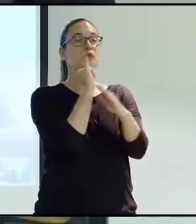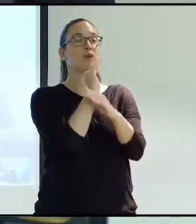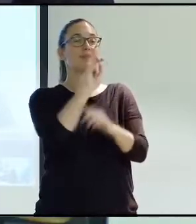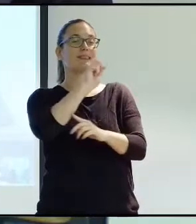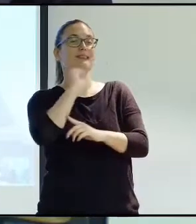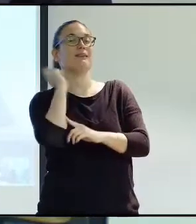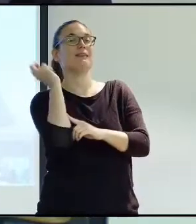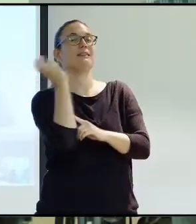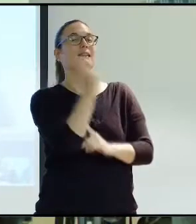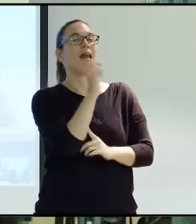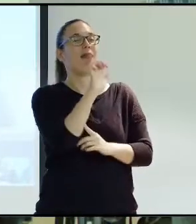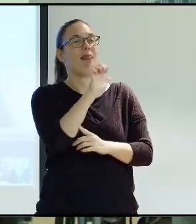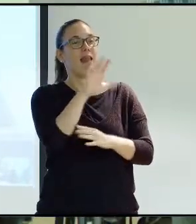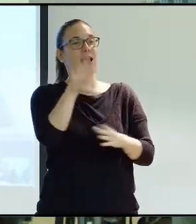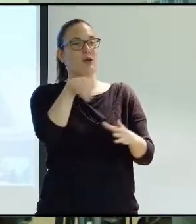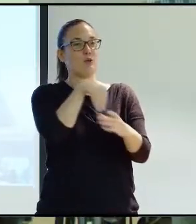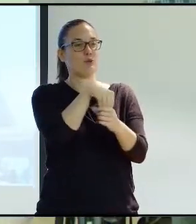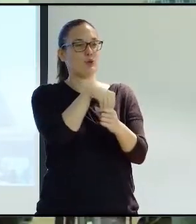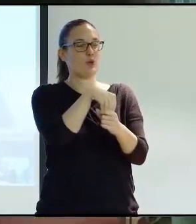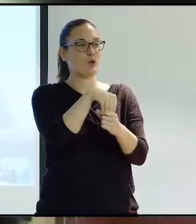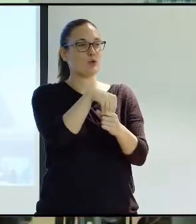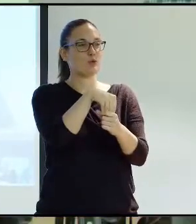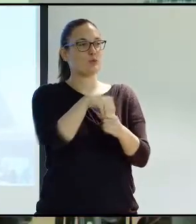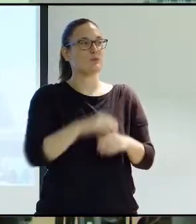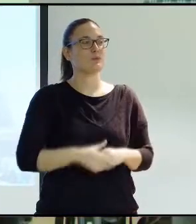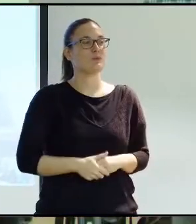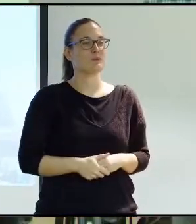And he's been with the Institute for Diversity and Inclusion.